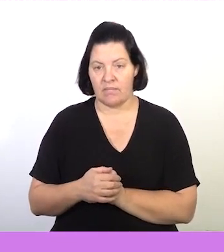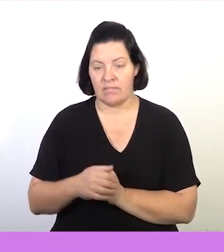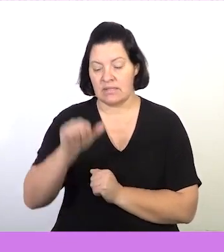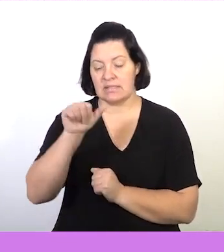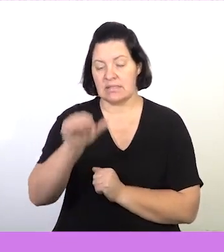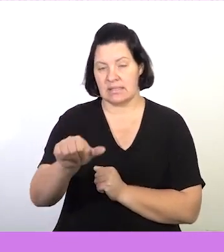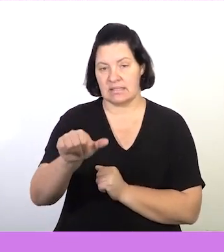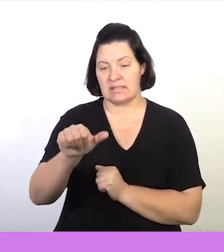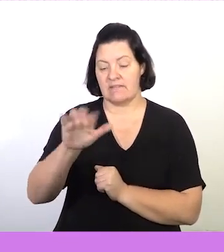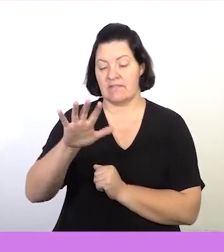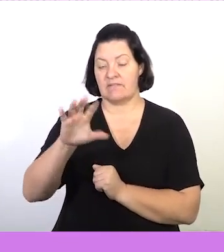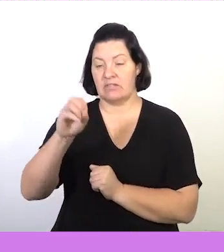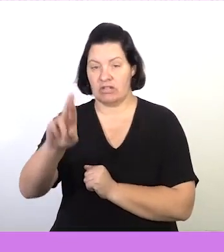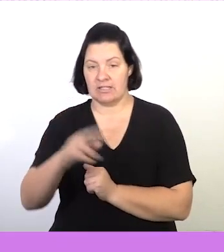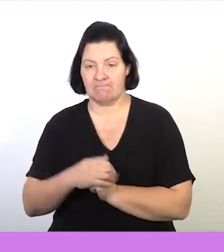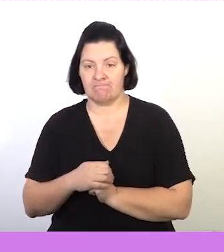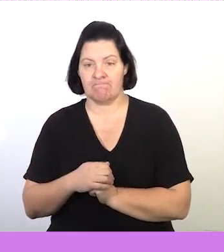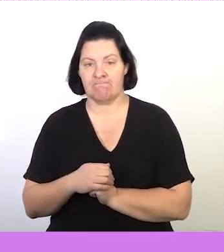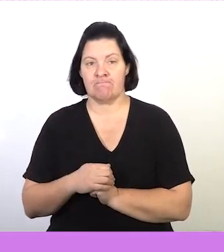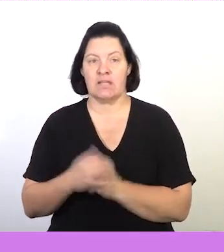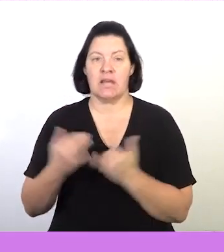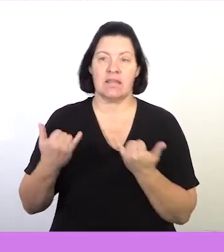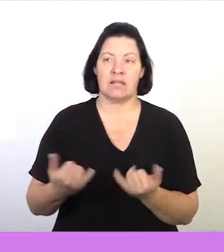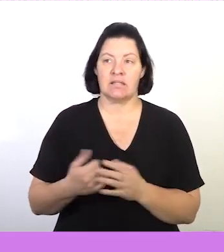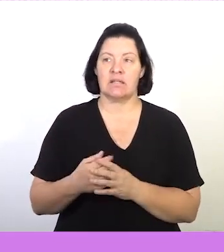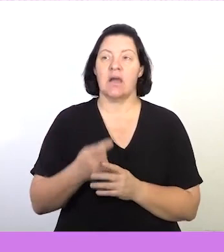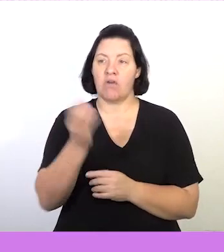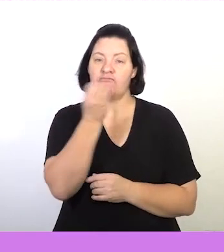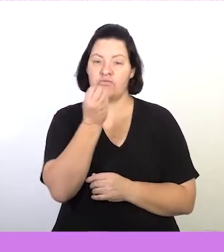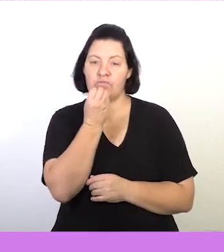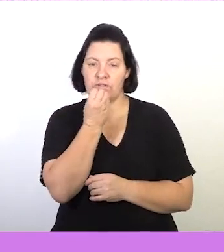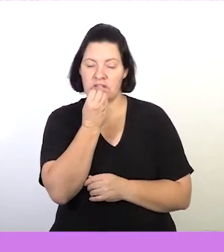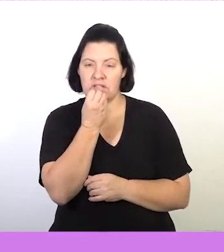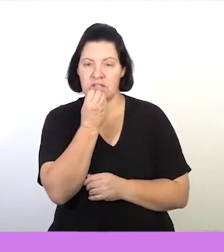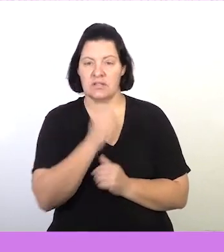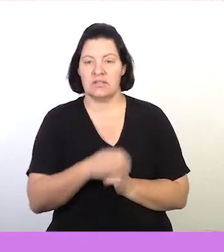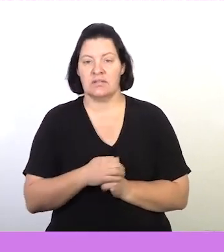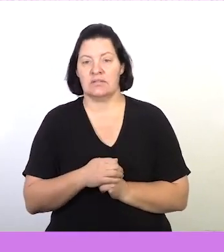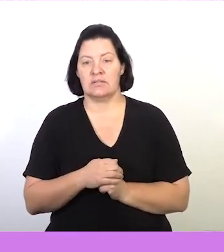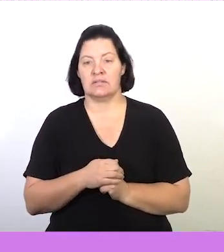That will be 650 rand. And then groceries. Groceries.